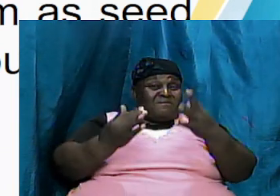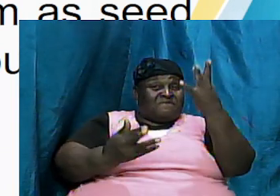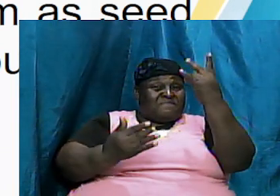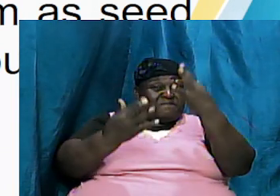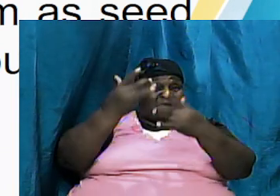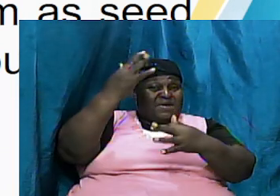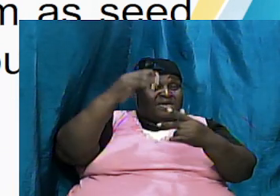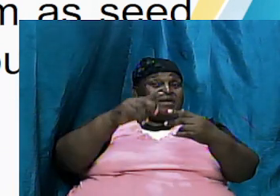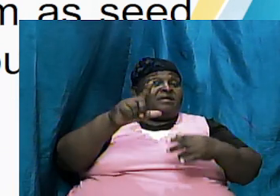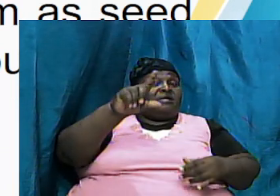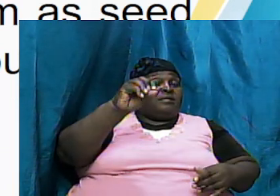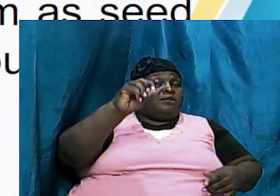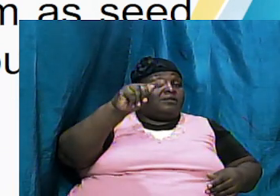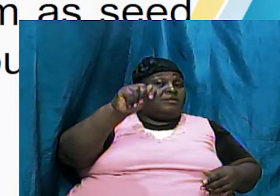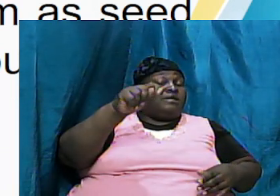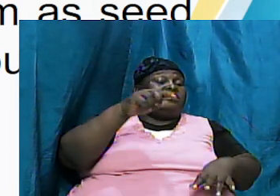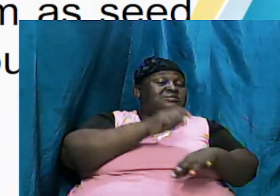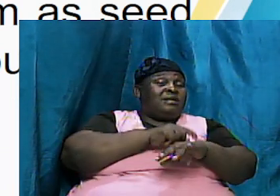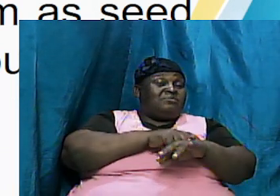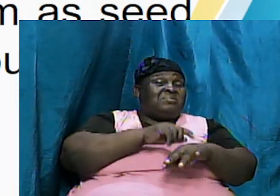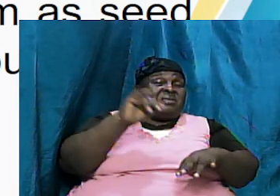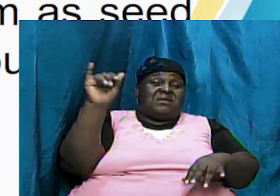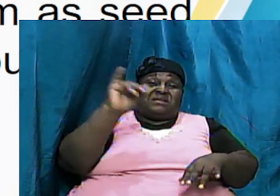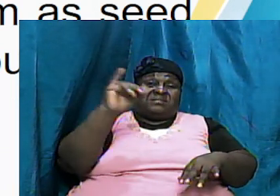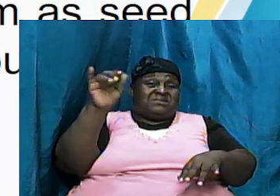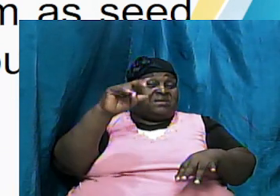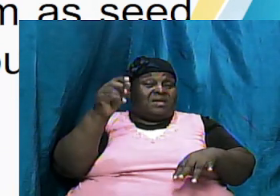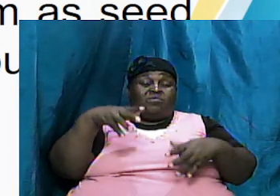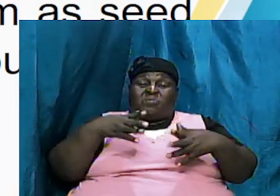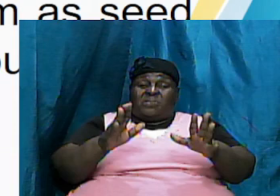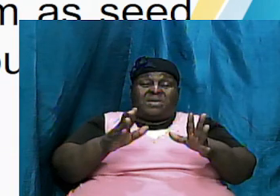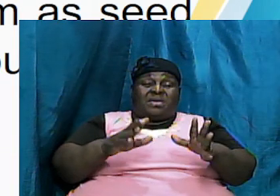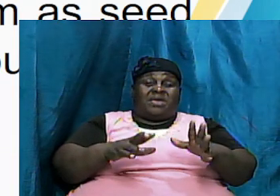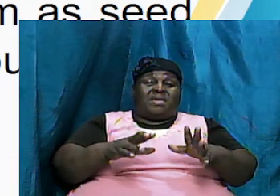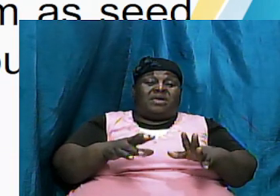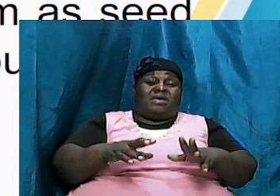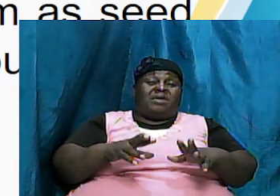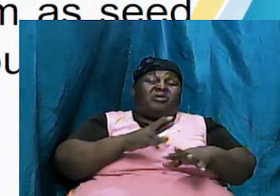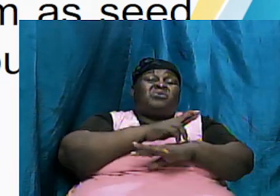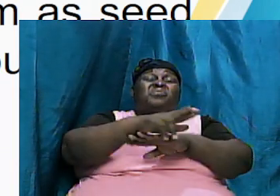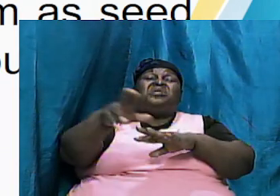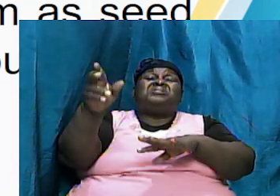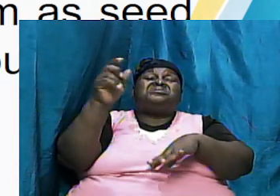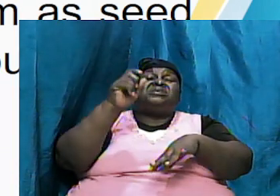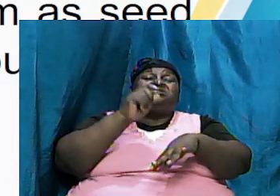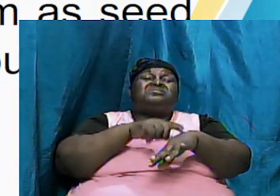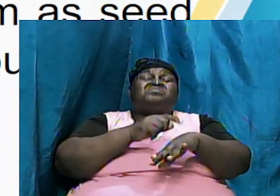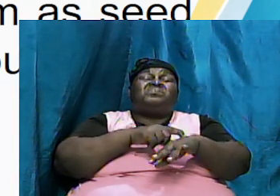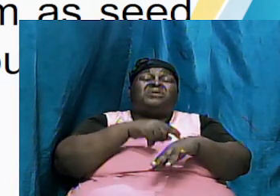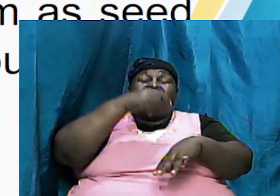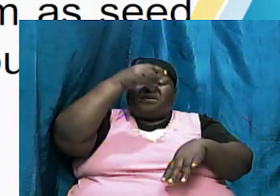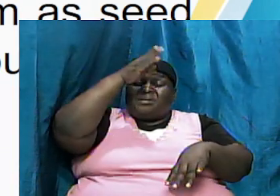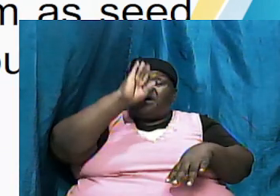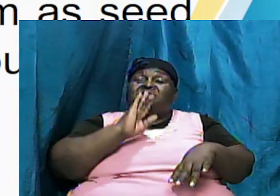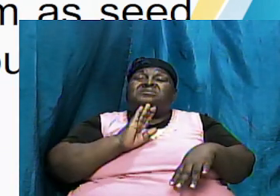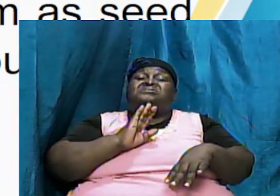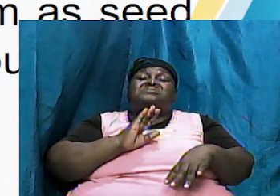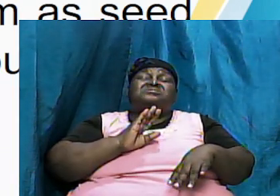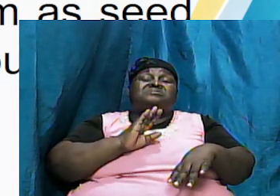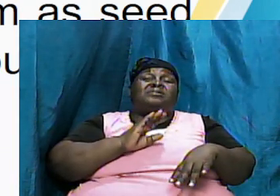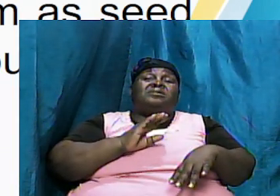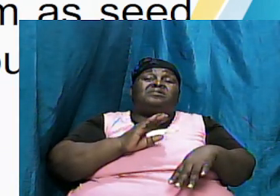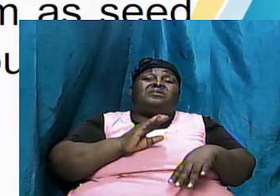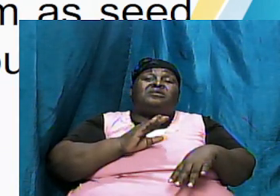it is the same way in this age it is going to reach to a point and God is going to rain